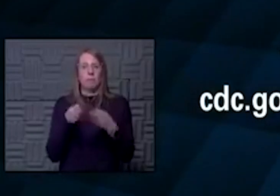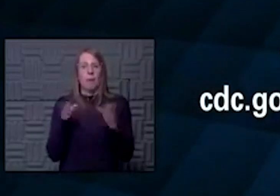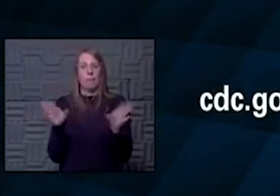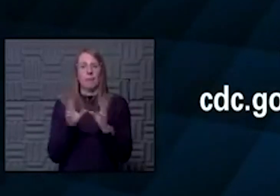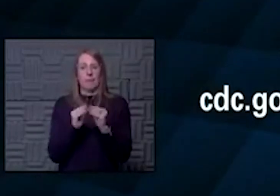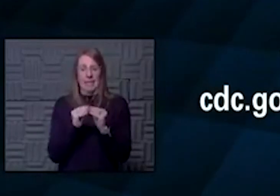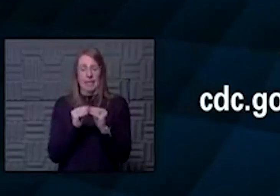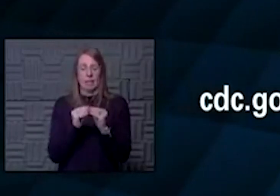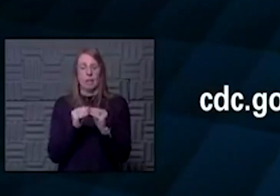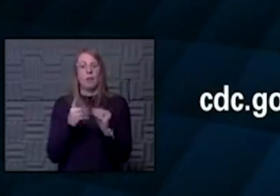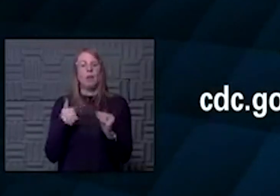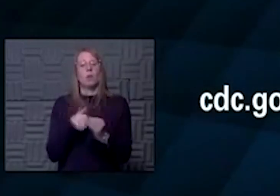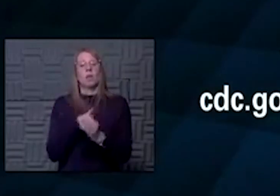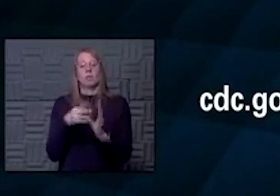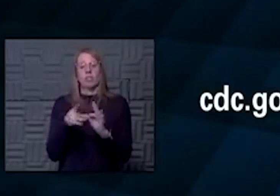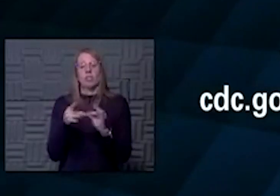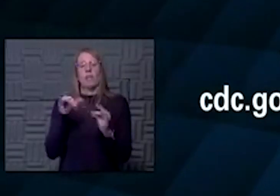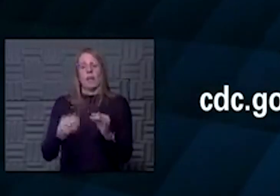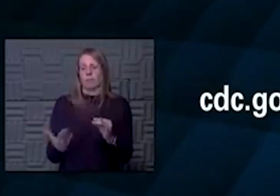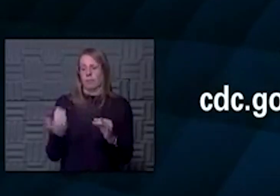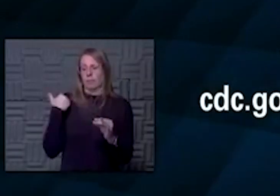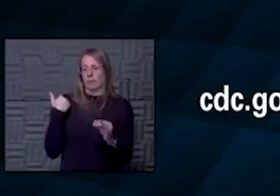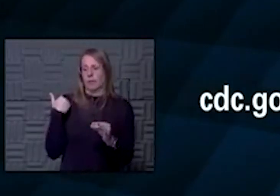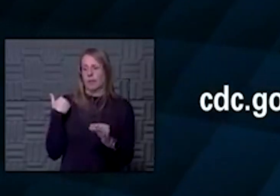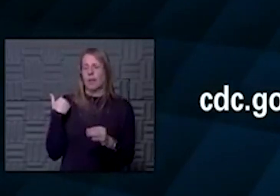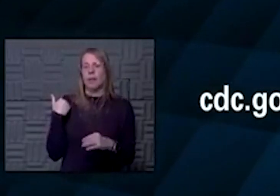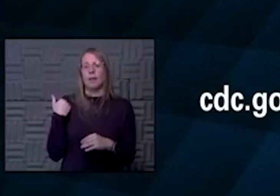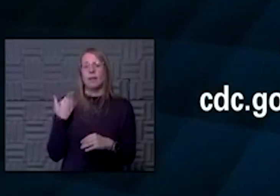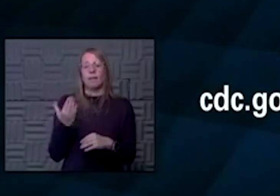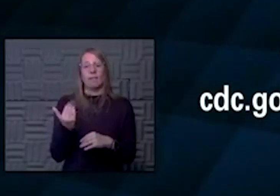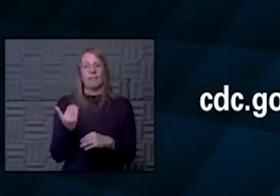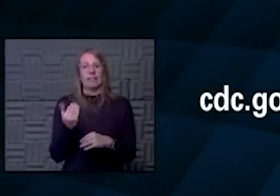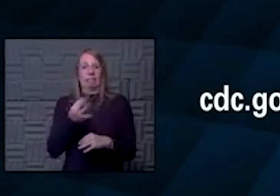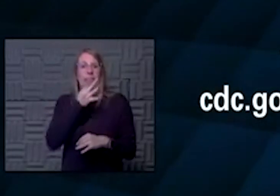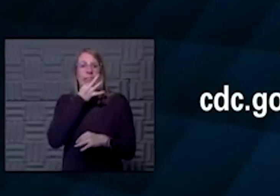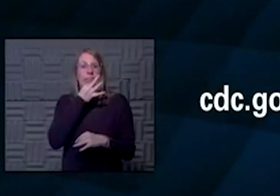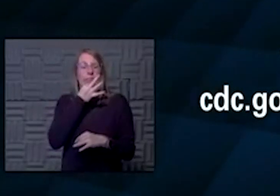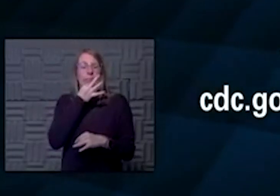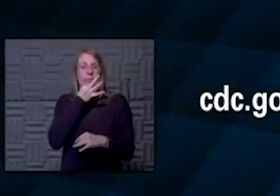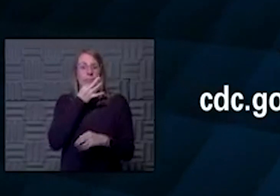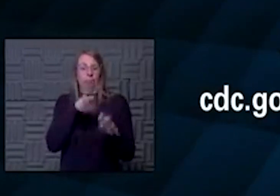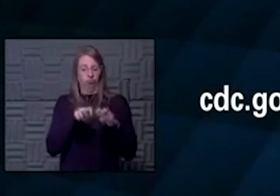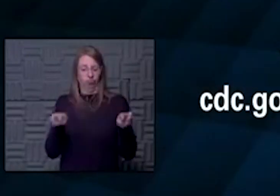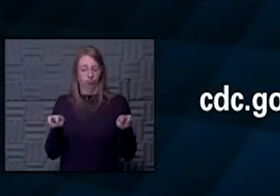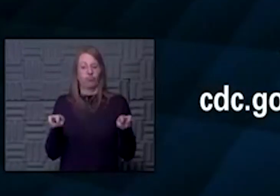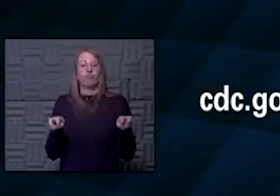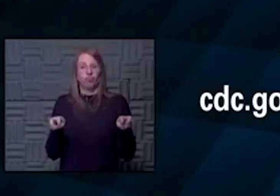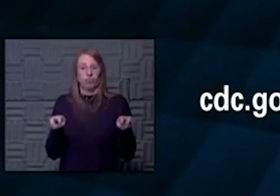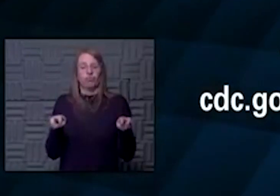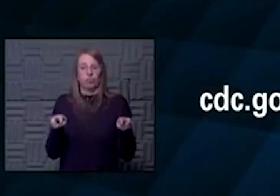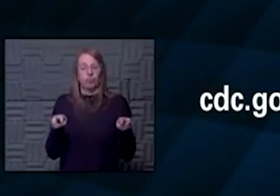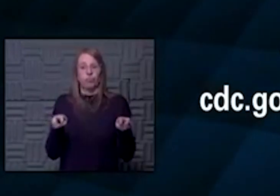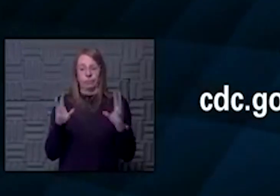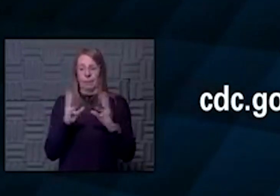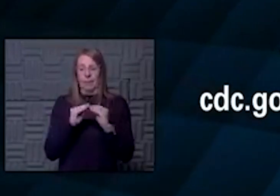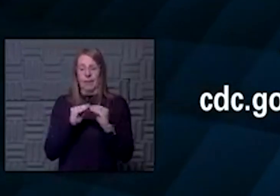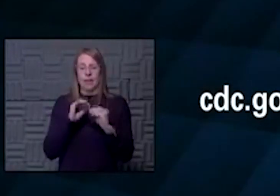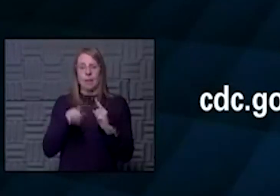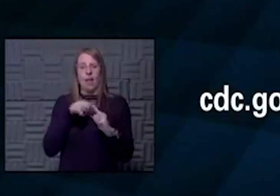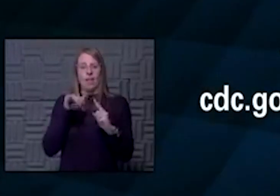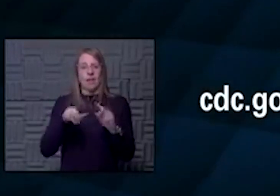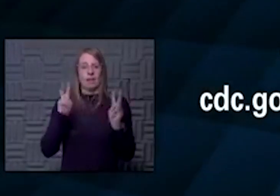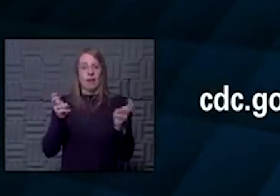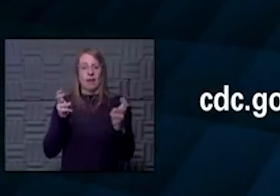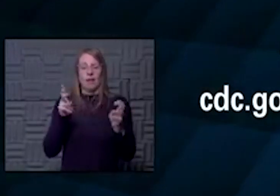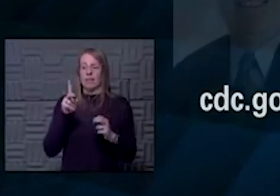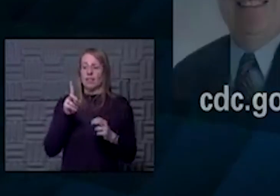meeting. We mentioned that earlier in the program. It has 15 experts who have their own, who've had been having several meetings on the topic. One of them is our